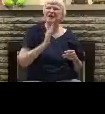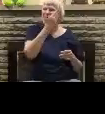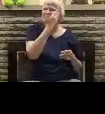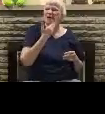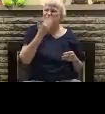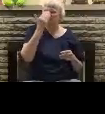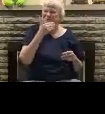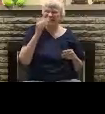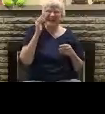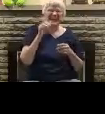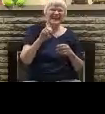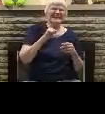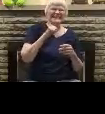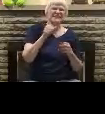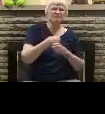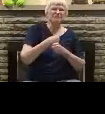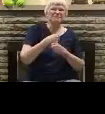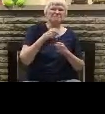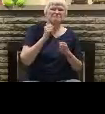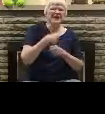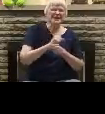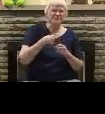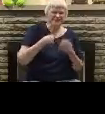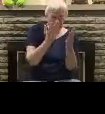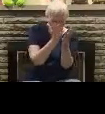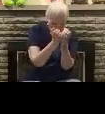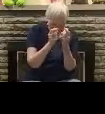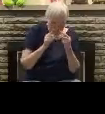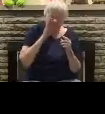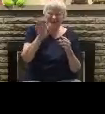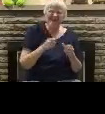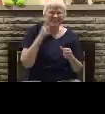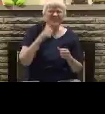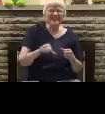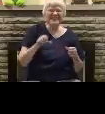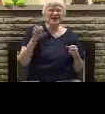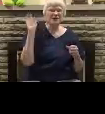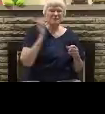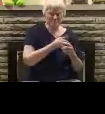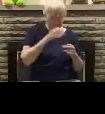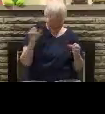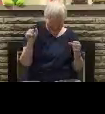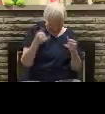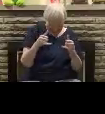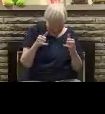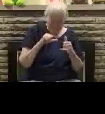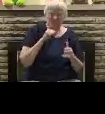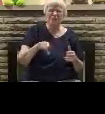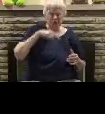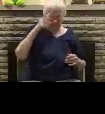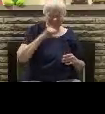That doesn't mean that I want to be a girl. We're just playing. Don't act like you never did it.